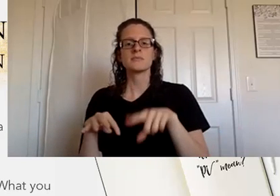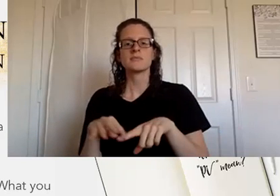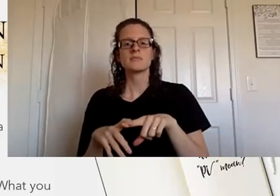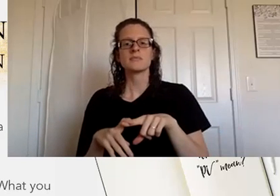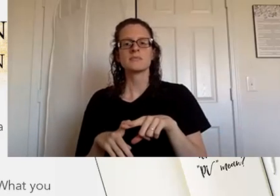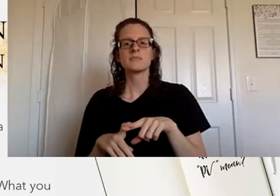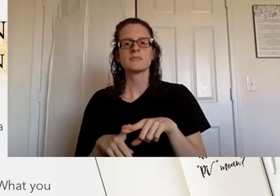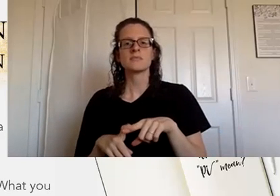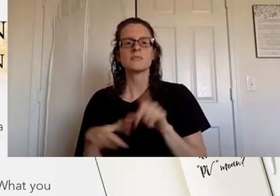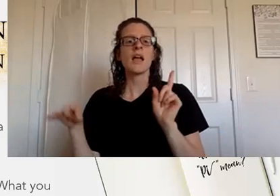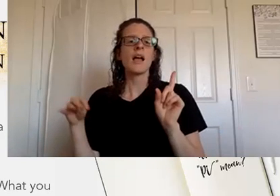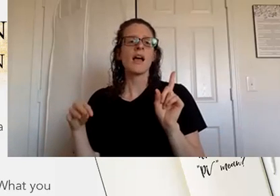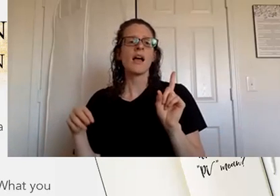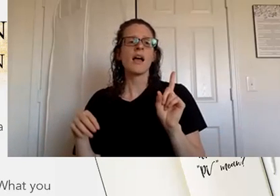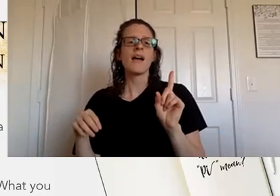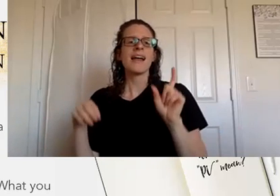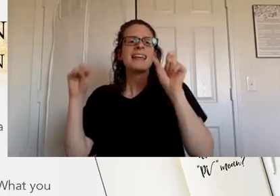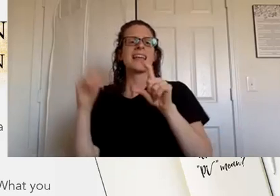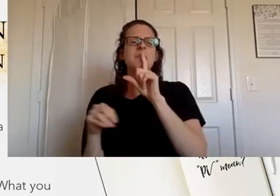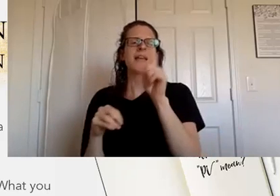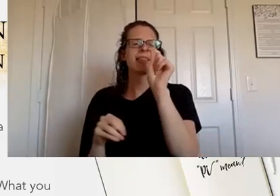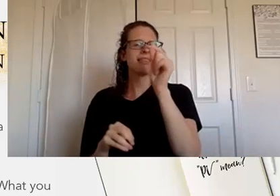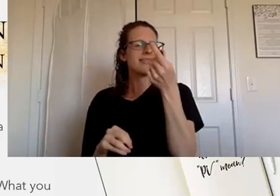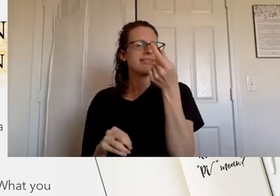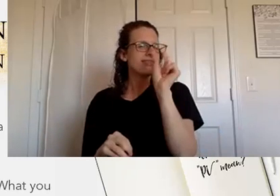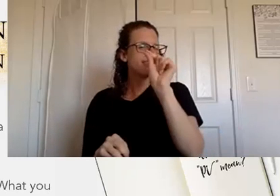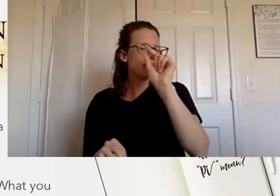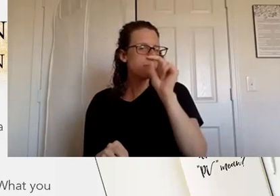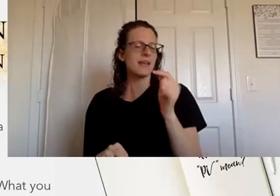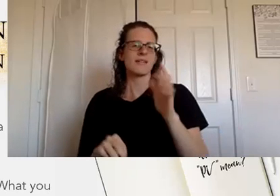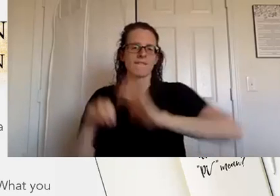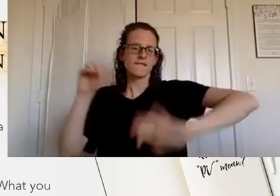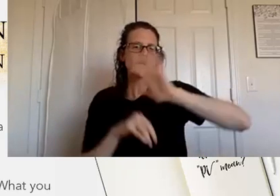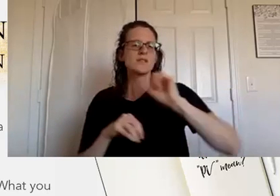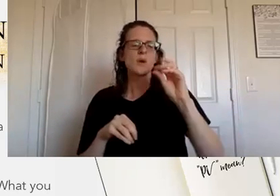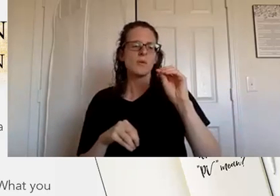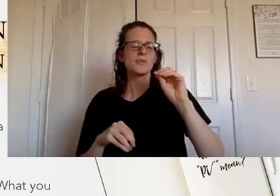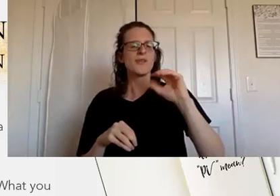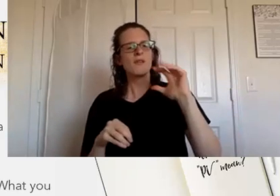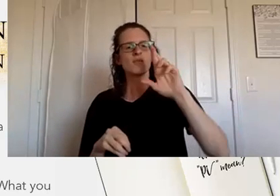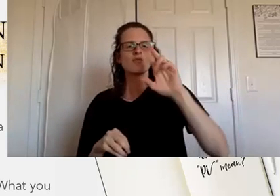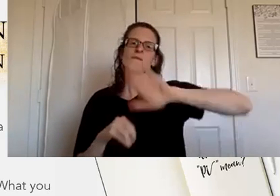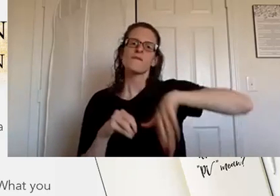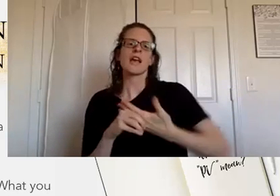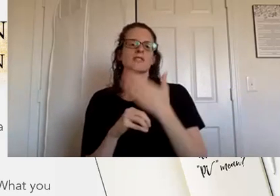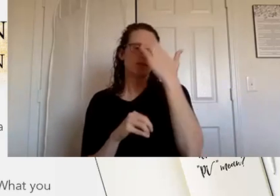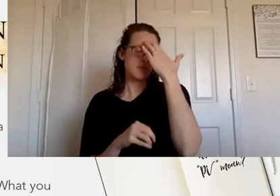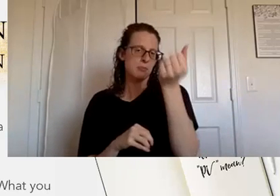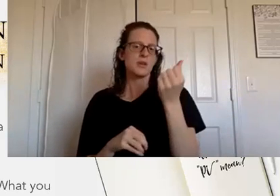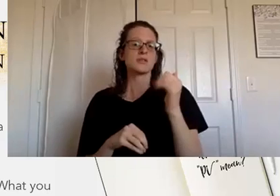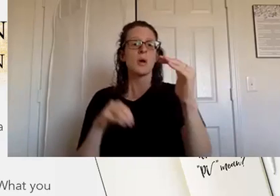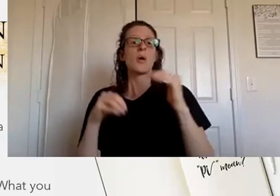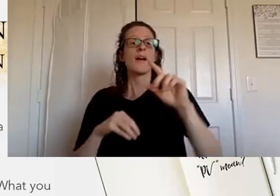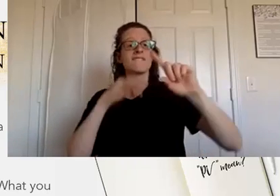it can be a little confusing so it's always good to freshen up on these um distributor